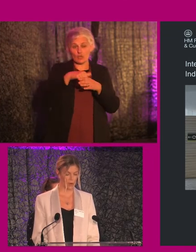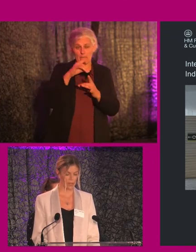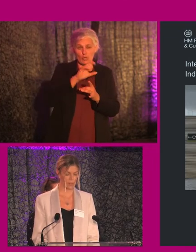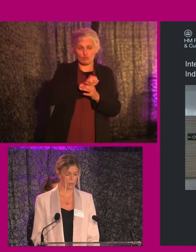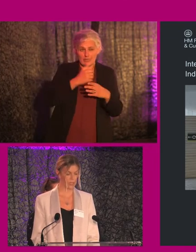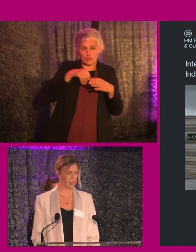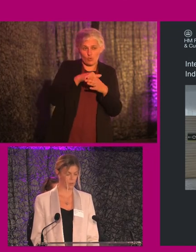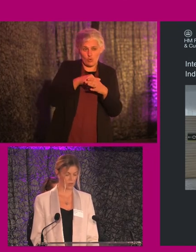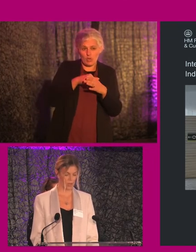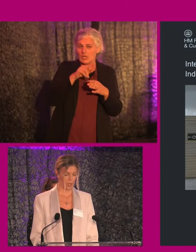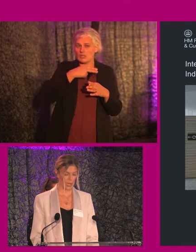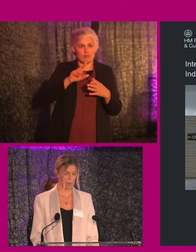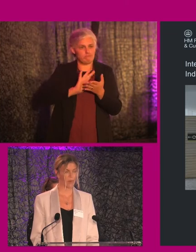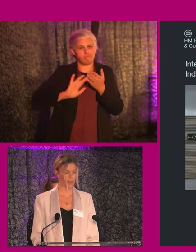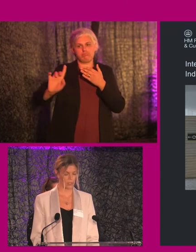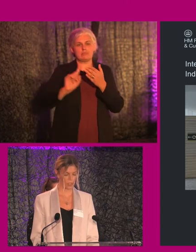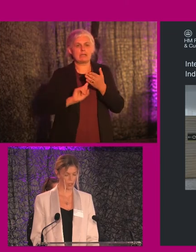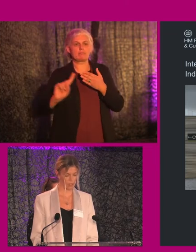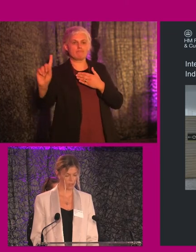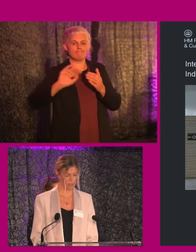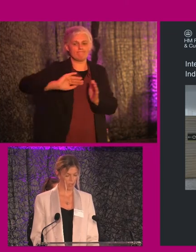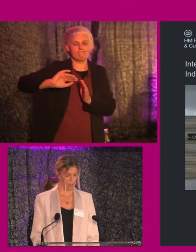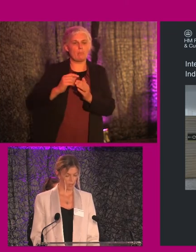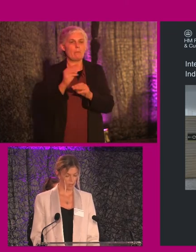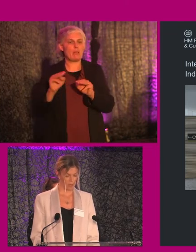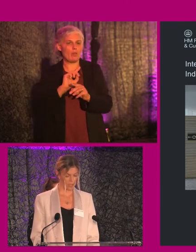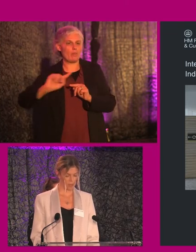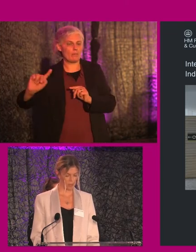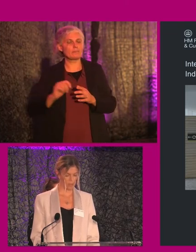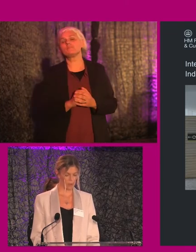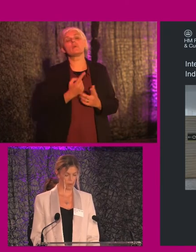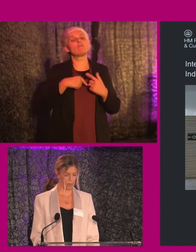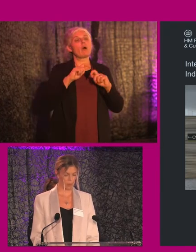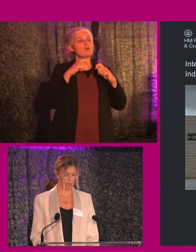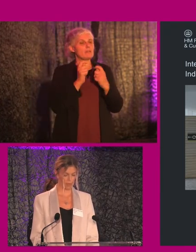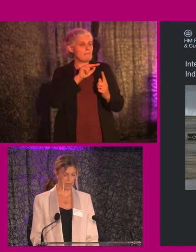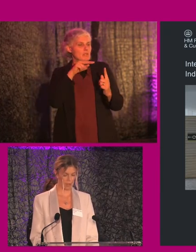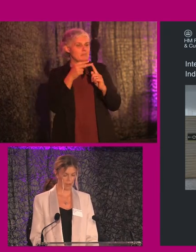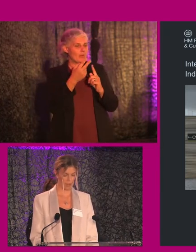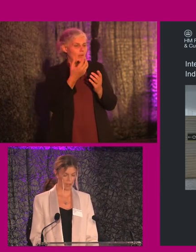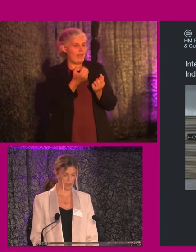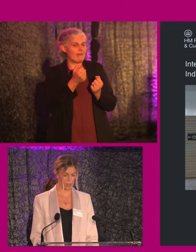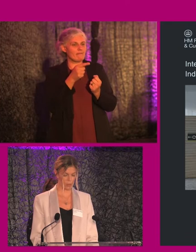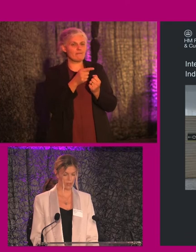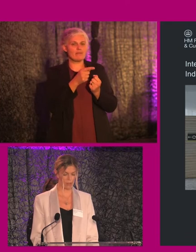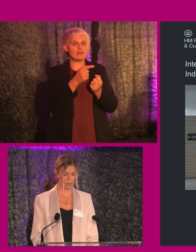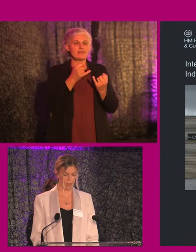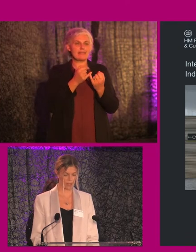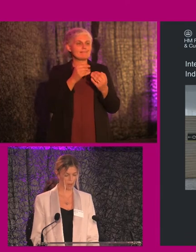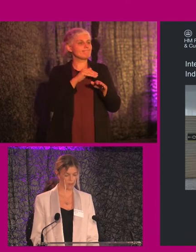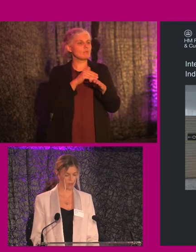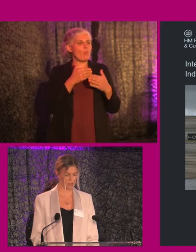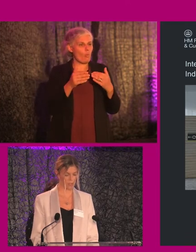Are we excluding anyone? Are we providing choice? From our team's point of view, we have that as a consequence of